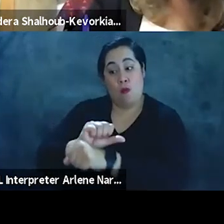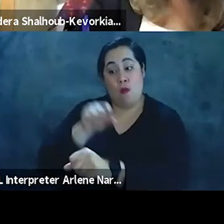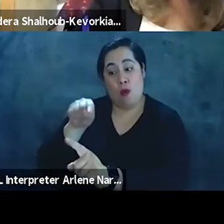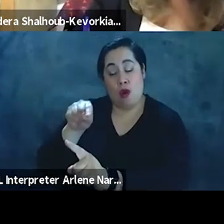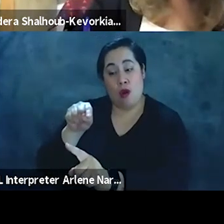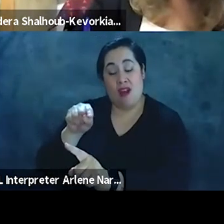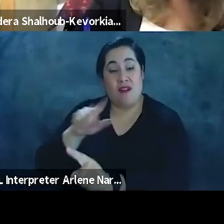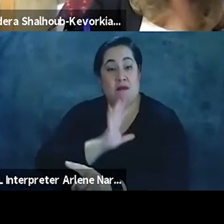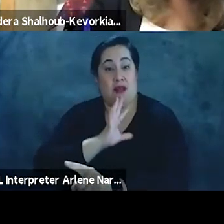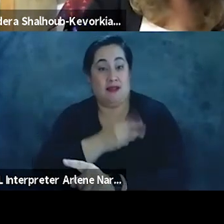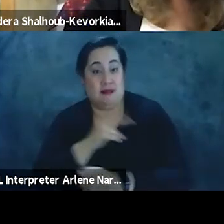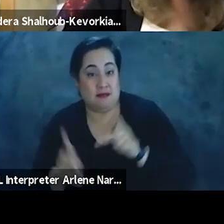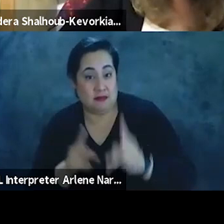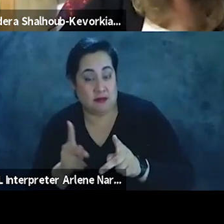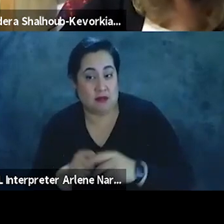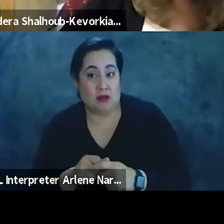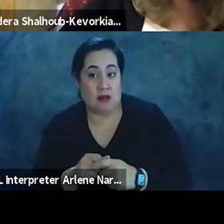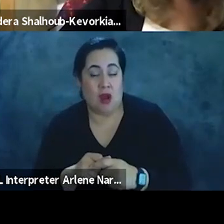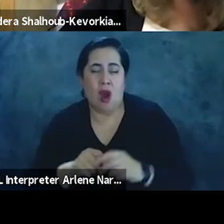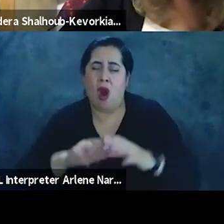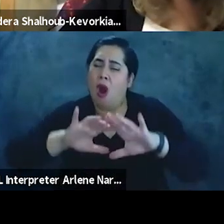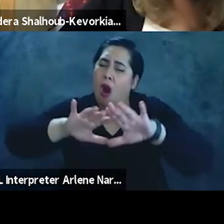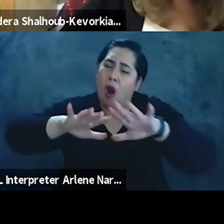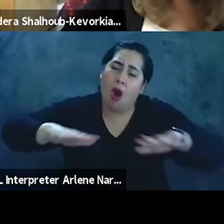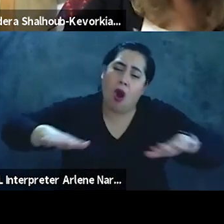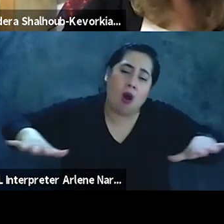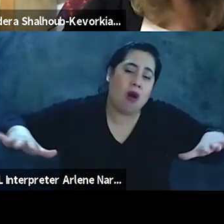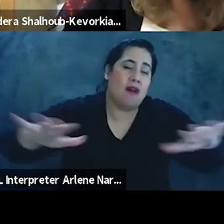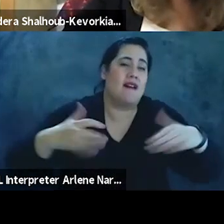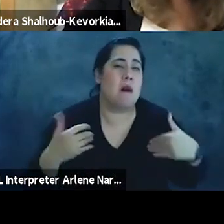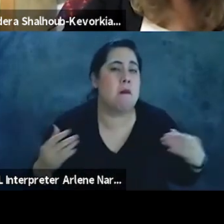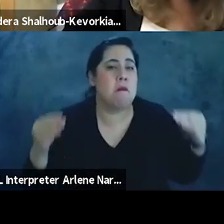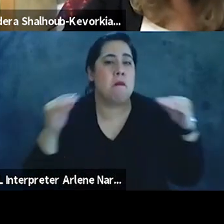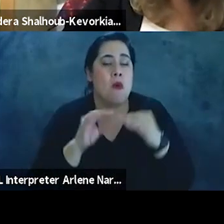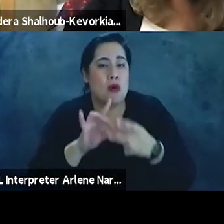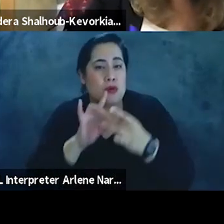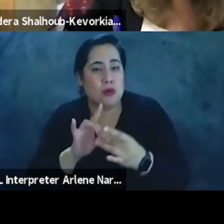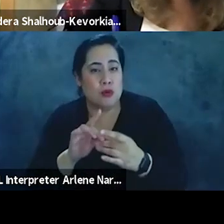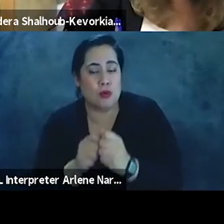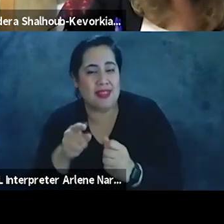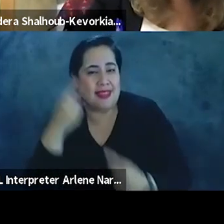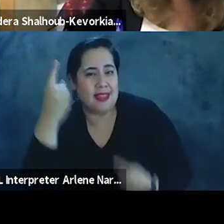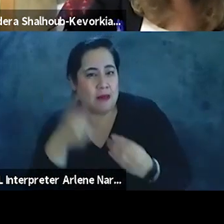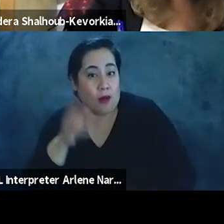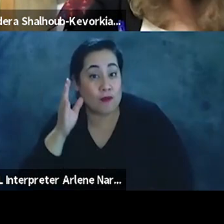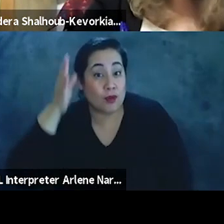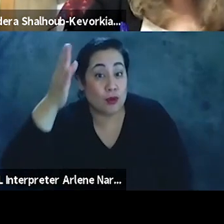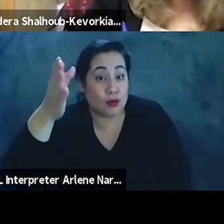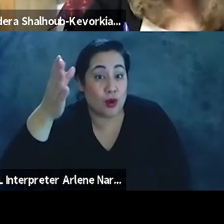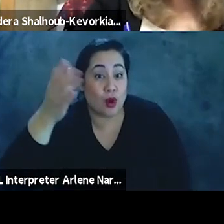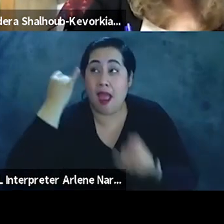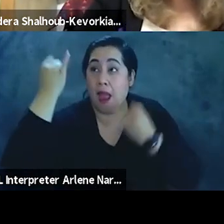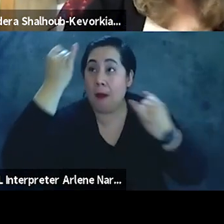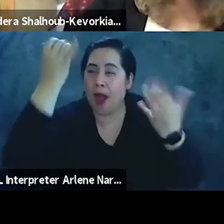Palestinians, which is all over, and which has a lot more to do with thinking about the future and imagining